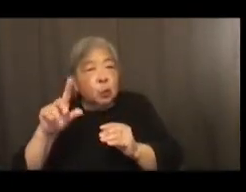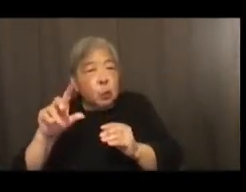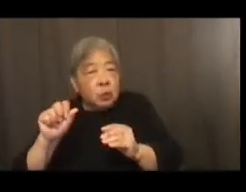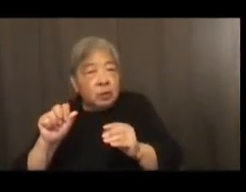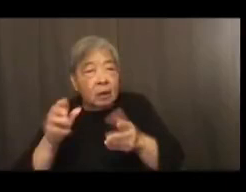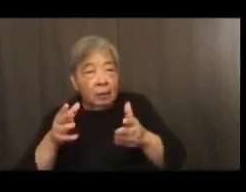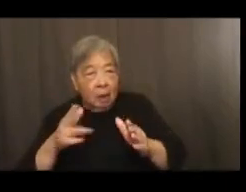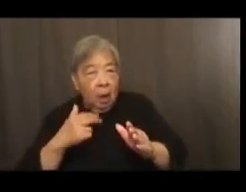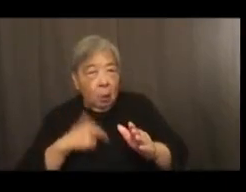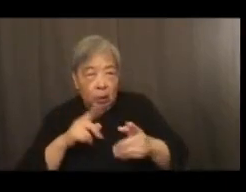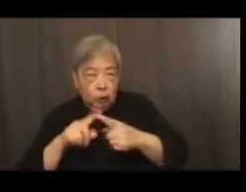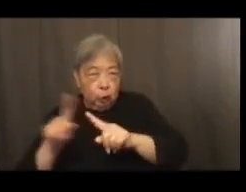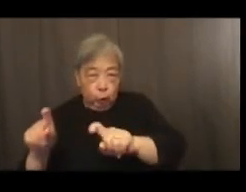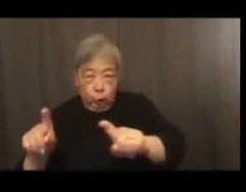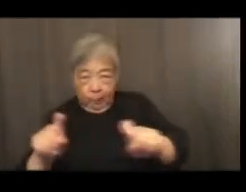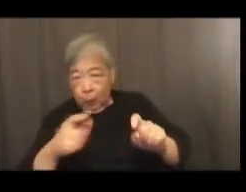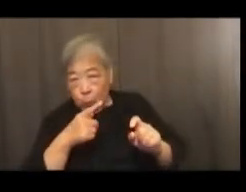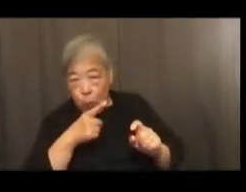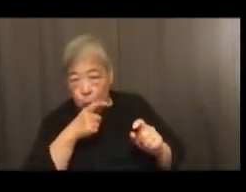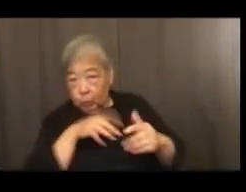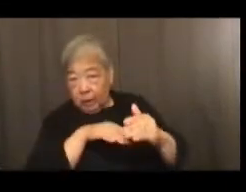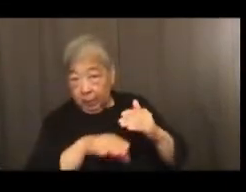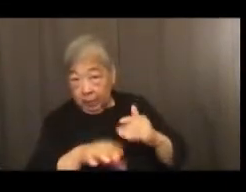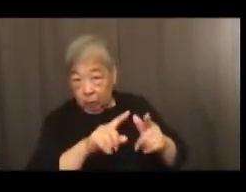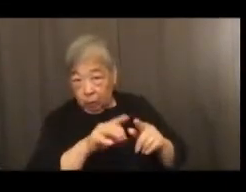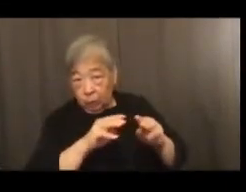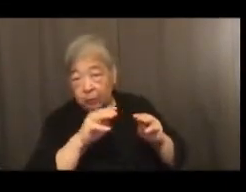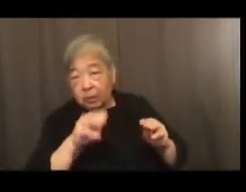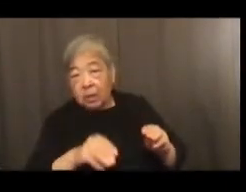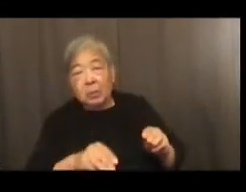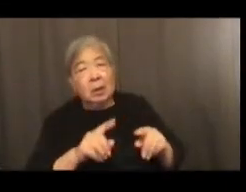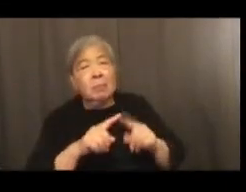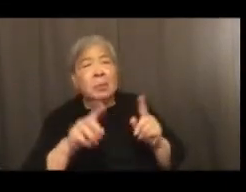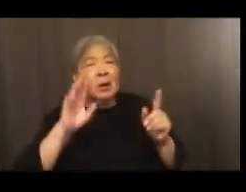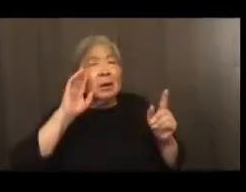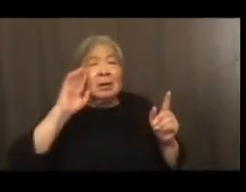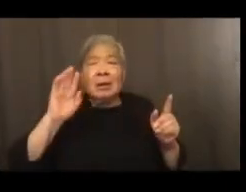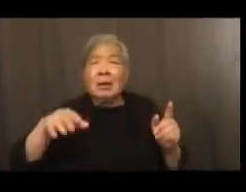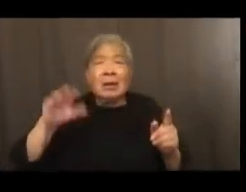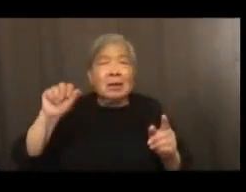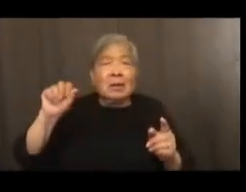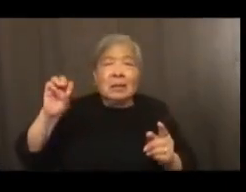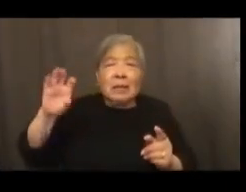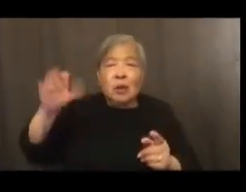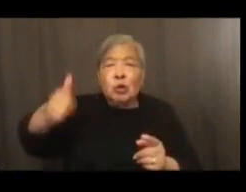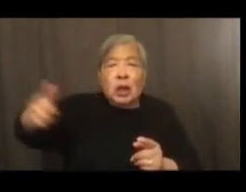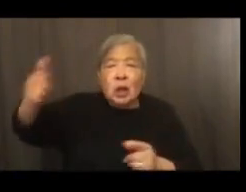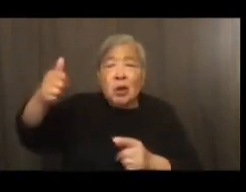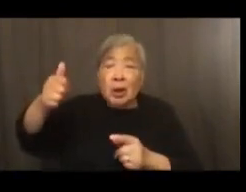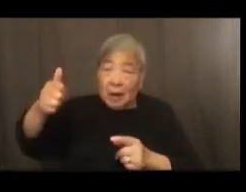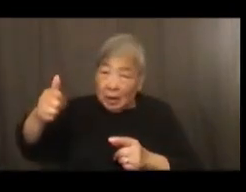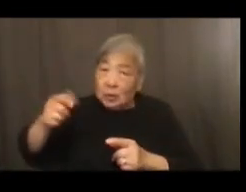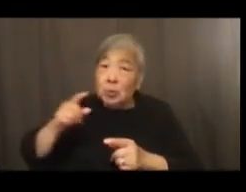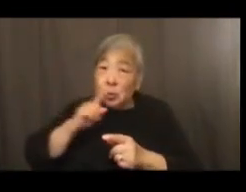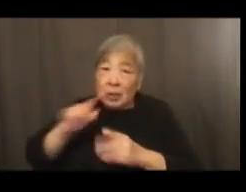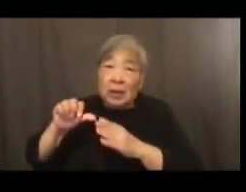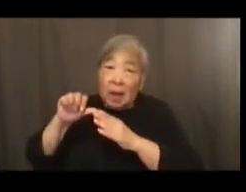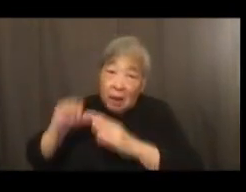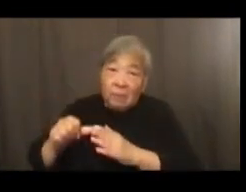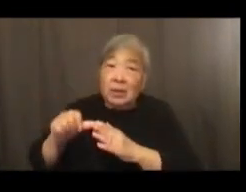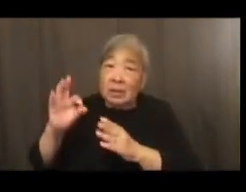survey who's coming into the museum. But you know, Secretary Bunch also has made quite a big deal about the fact that